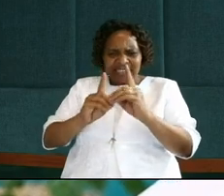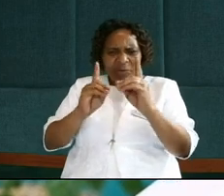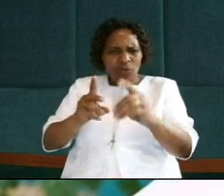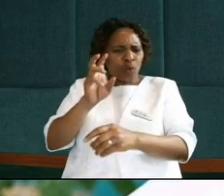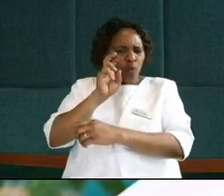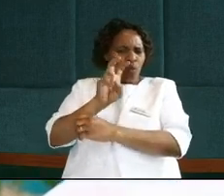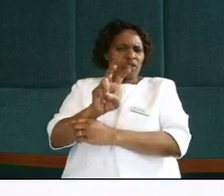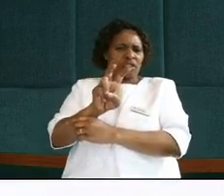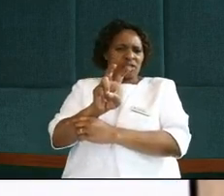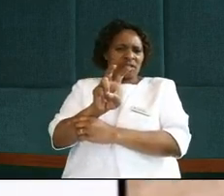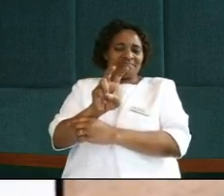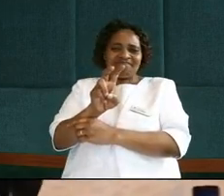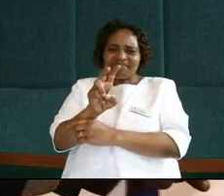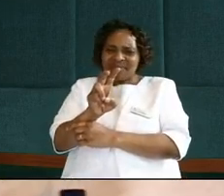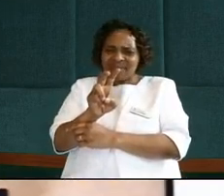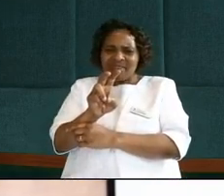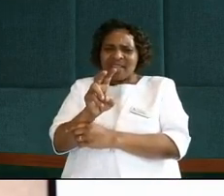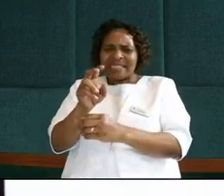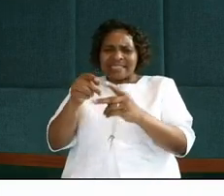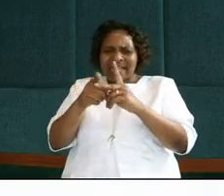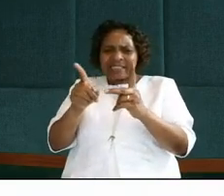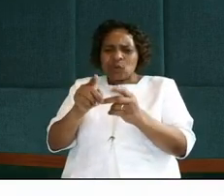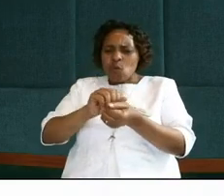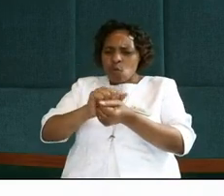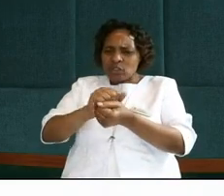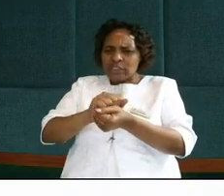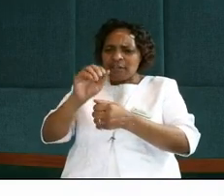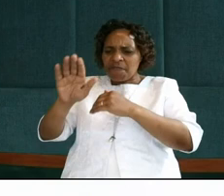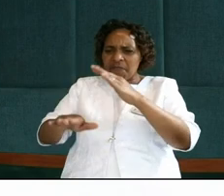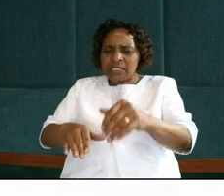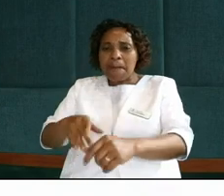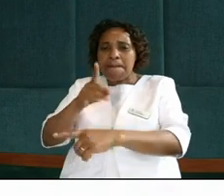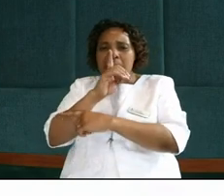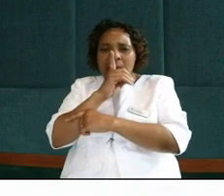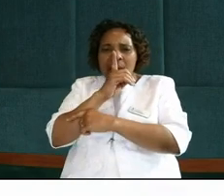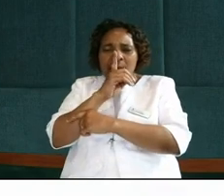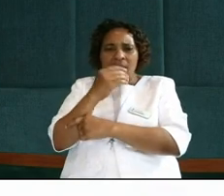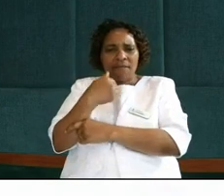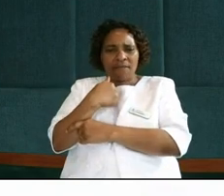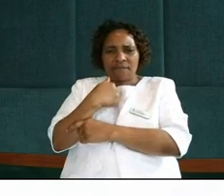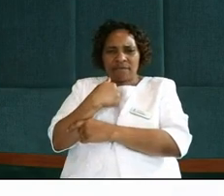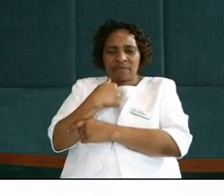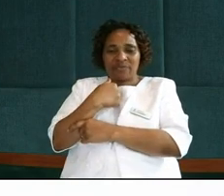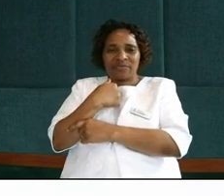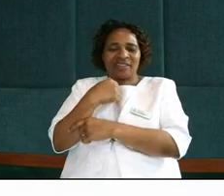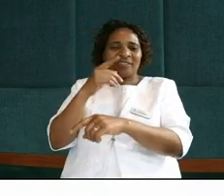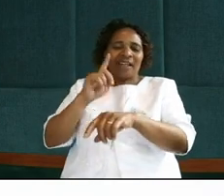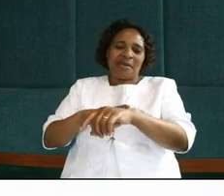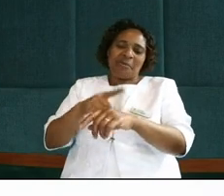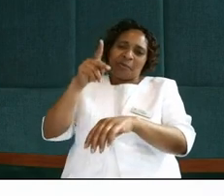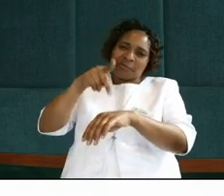and they start washing their feet. They are silent. When he comes to Peter,